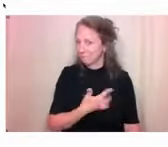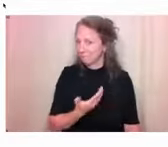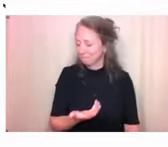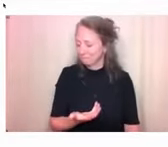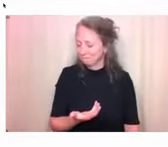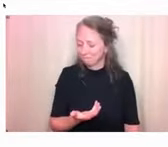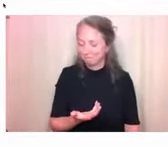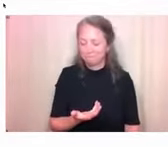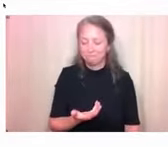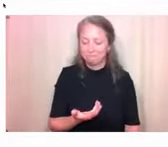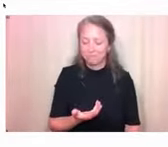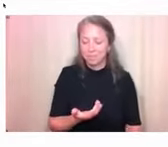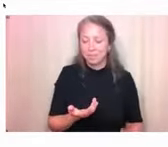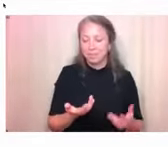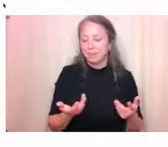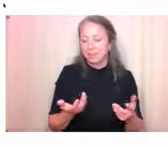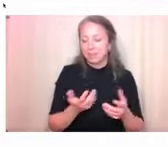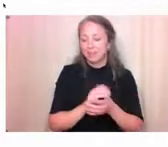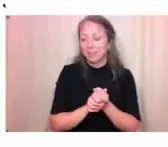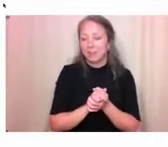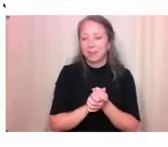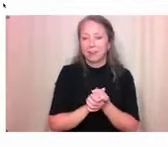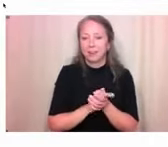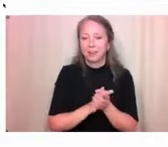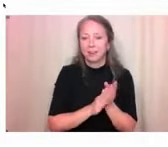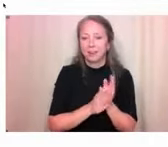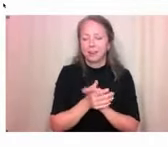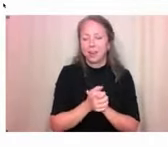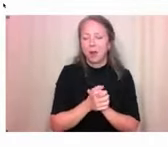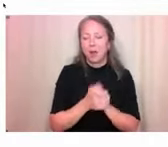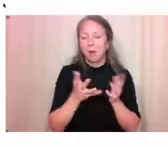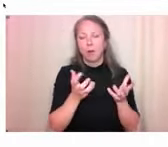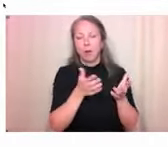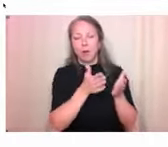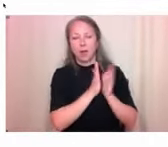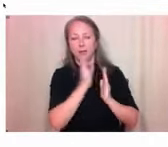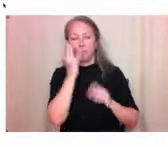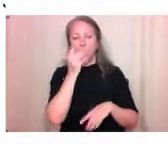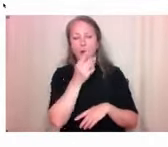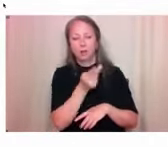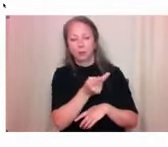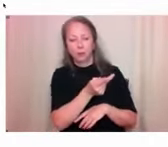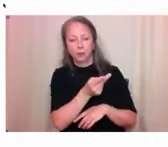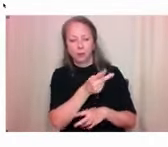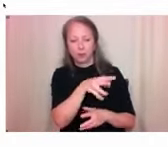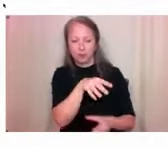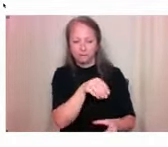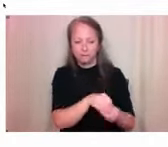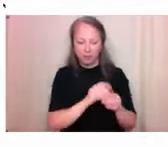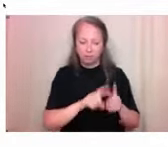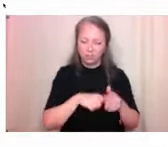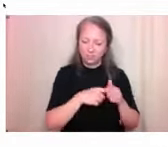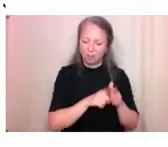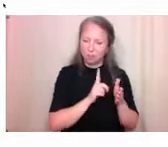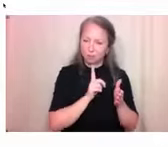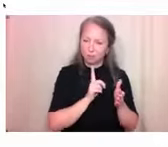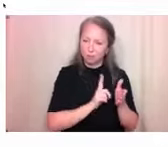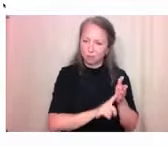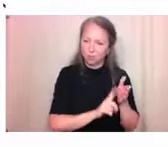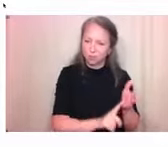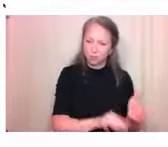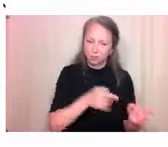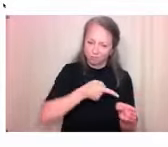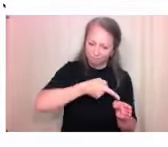What's the drive behind getting into this research? And what's the message that you want to get out for accessible built